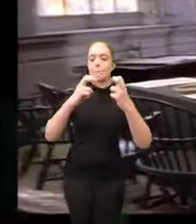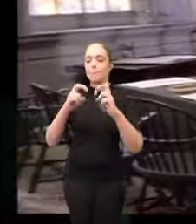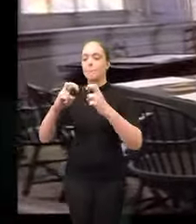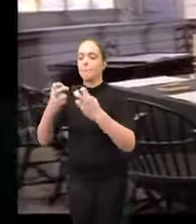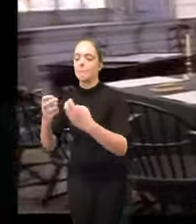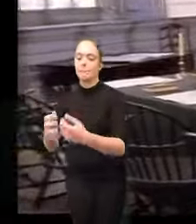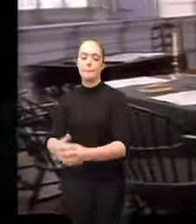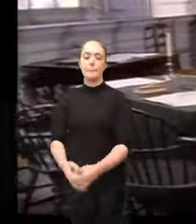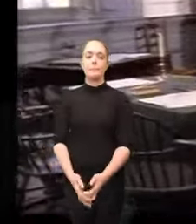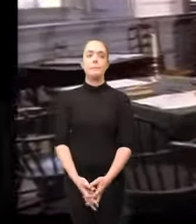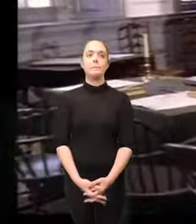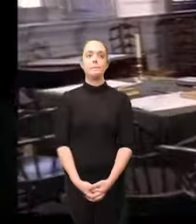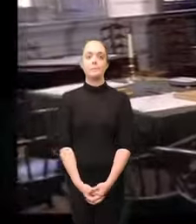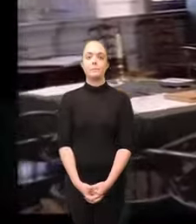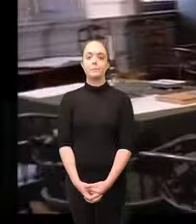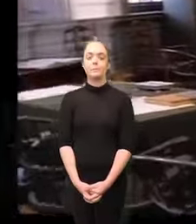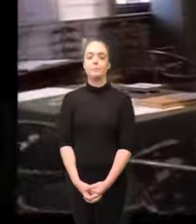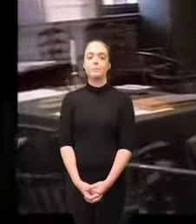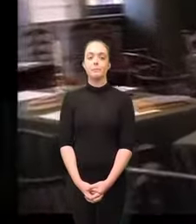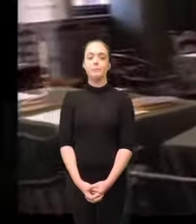three or four to a table